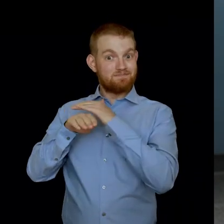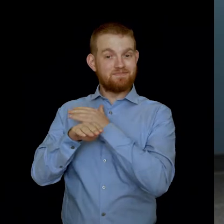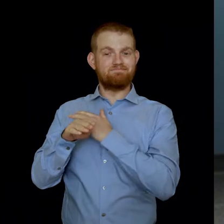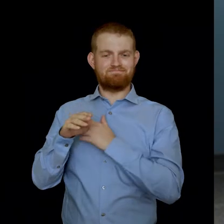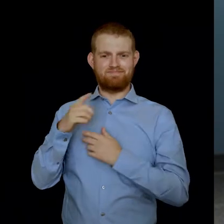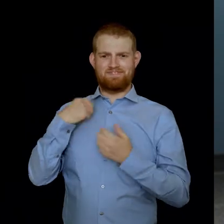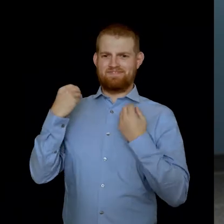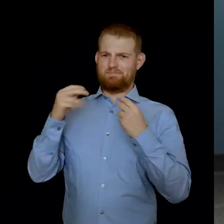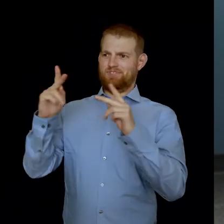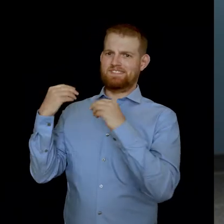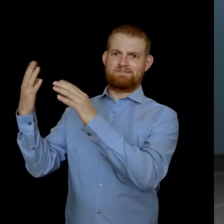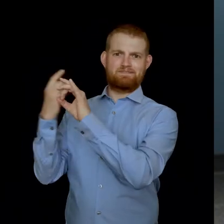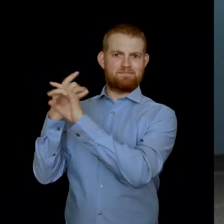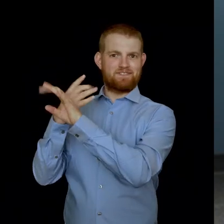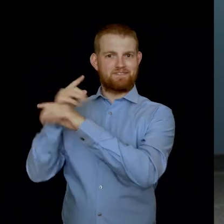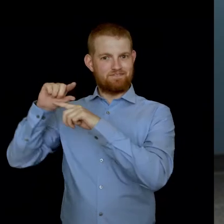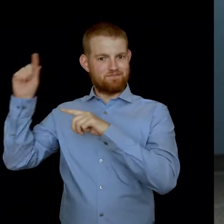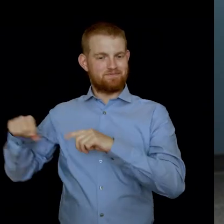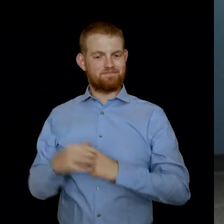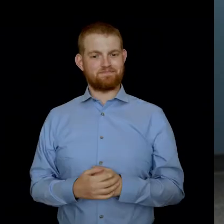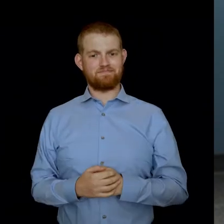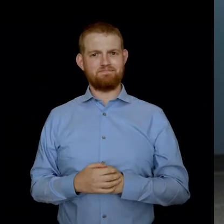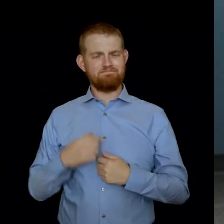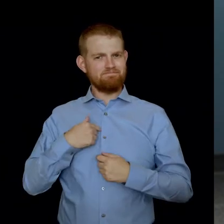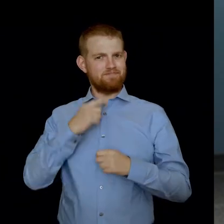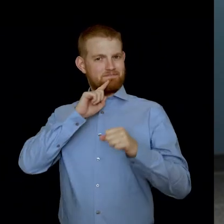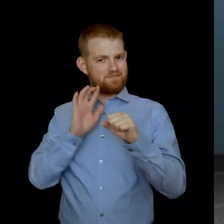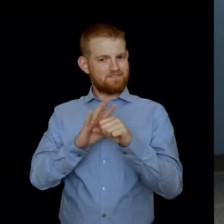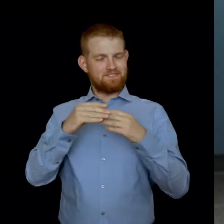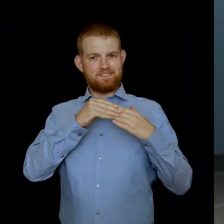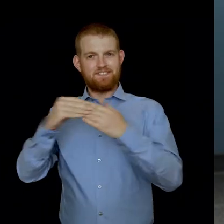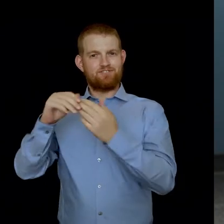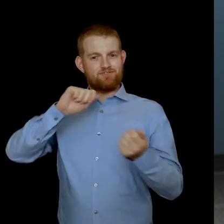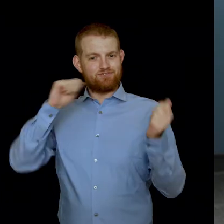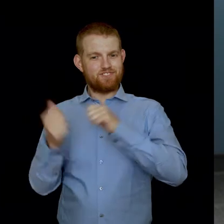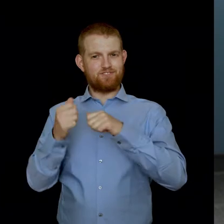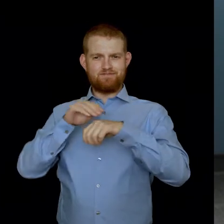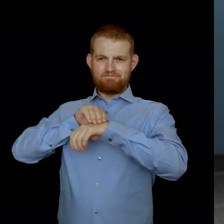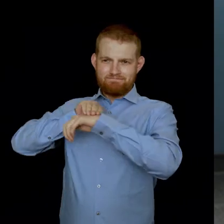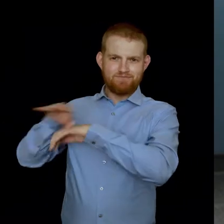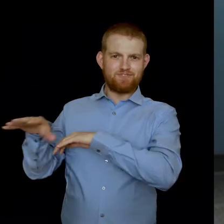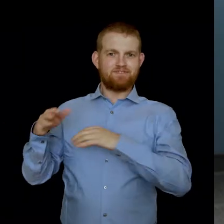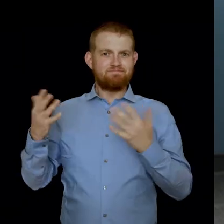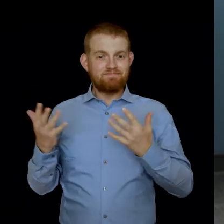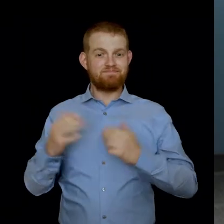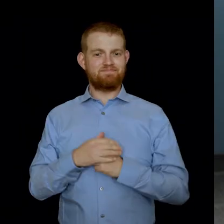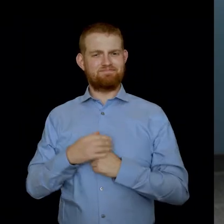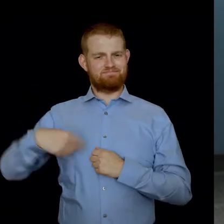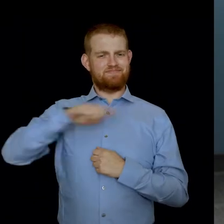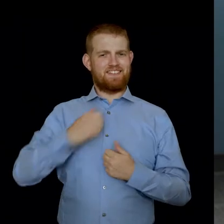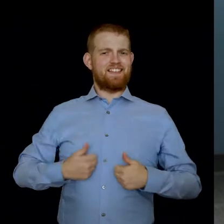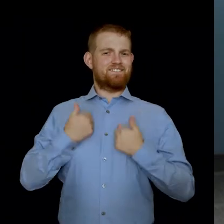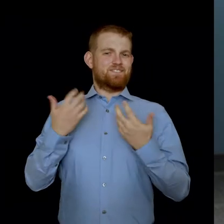for accessibility legislation. I am committed to embracing and leading change that can make a difference to